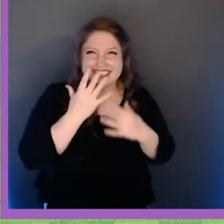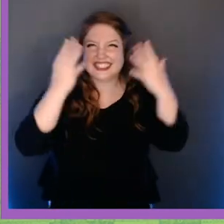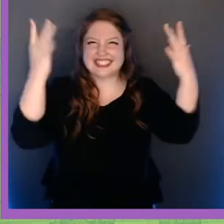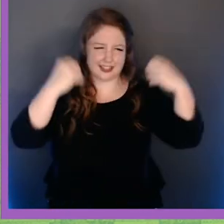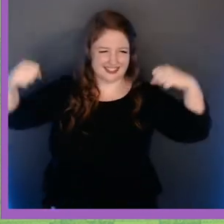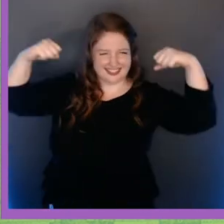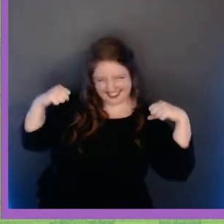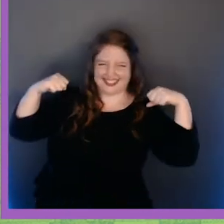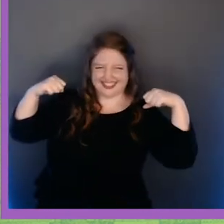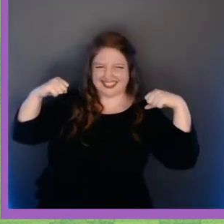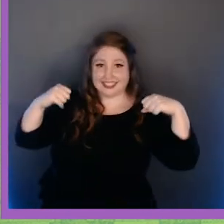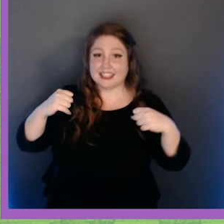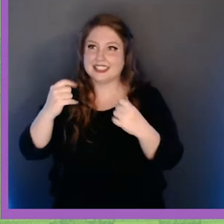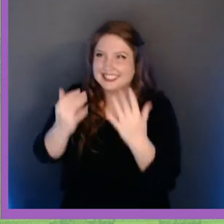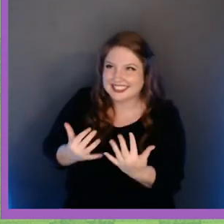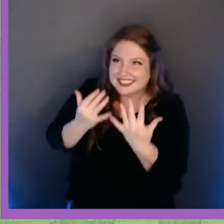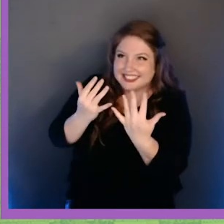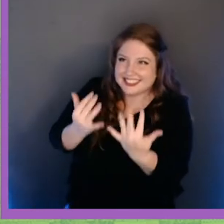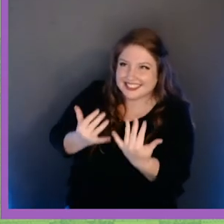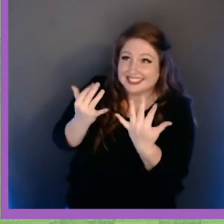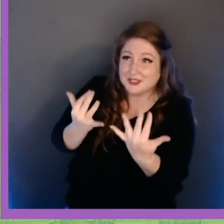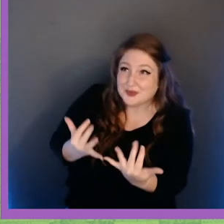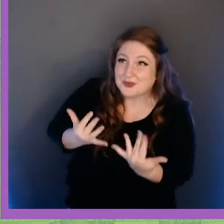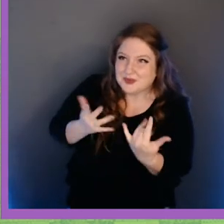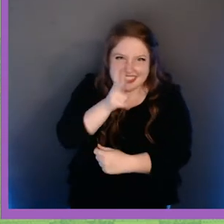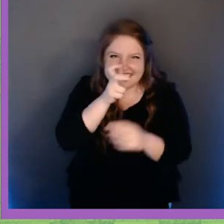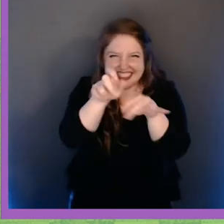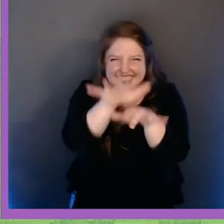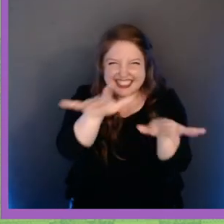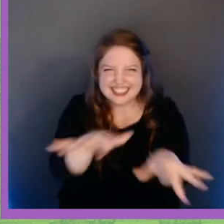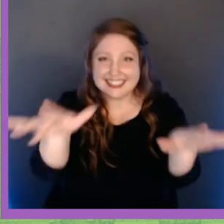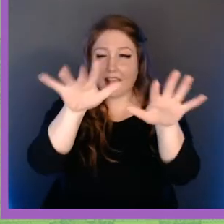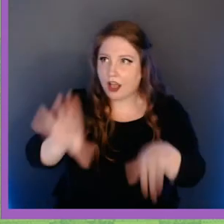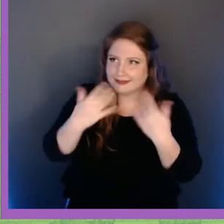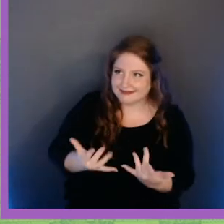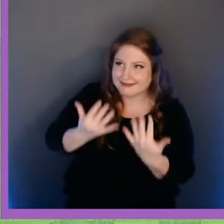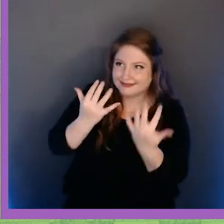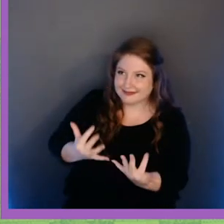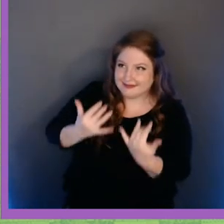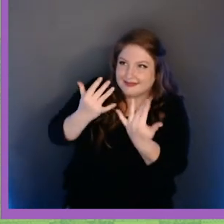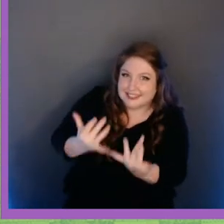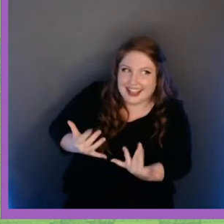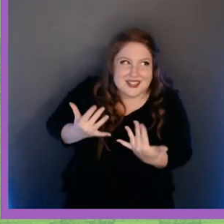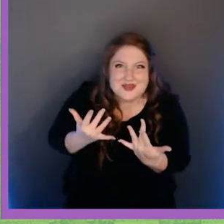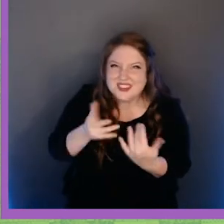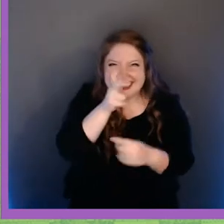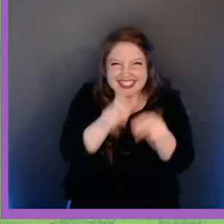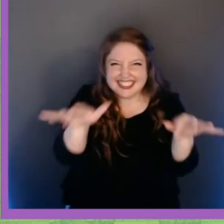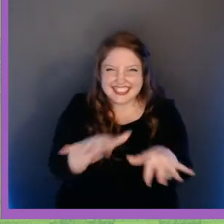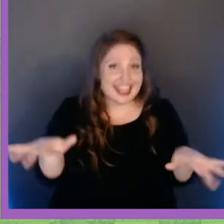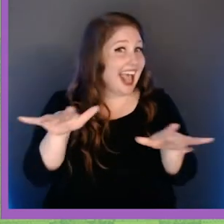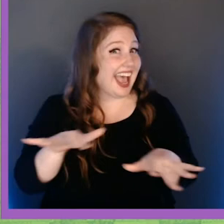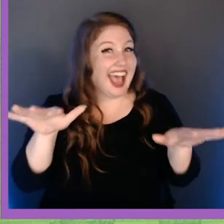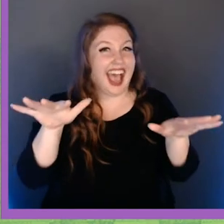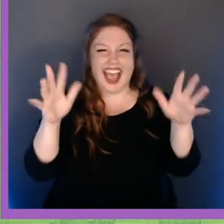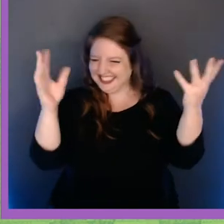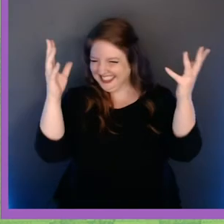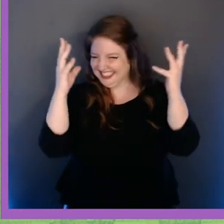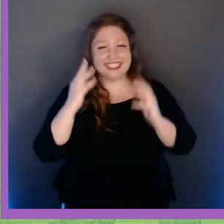You sing out loud and sing out strong. Si, si, si. Cicada. Si, si, si.